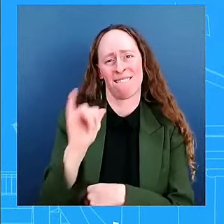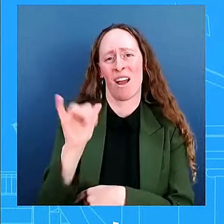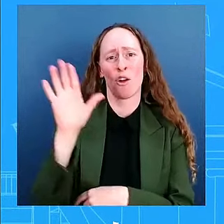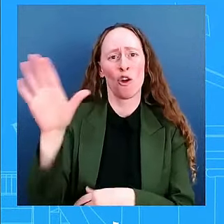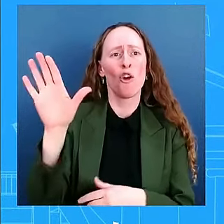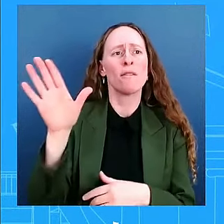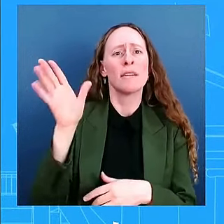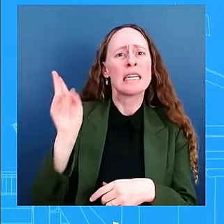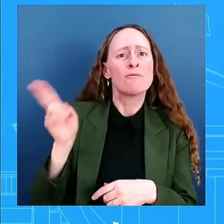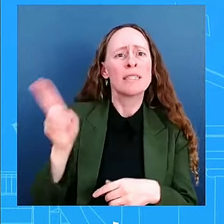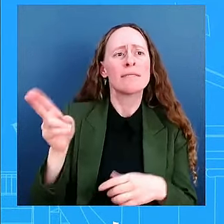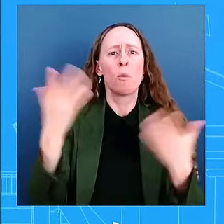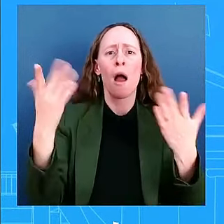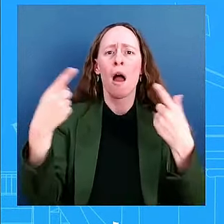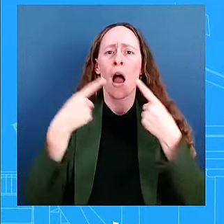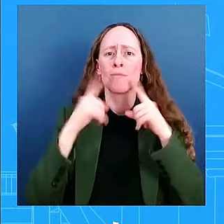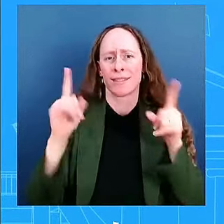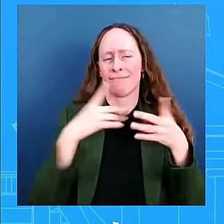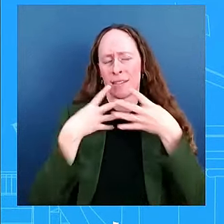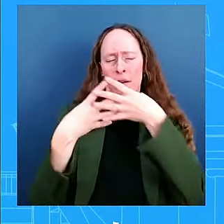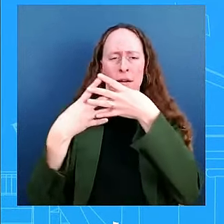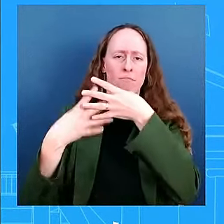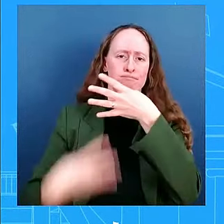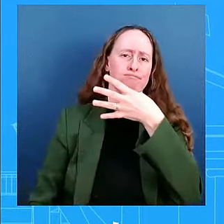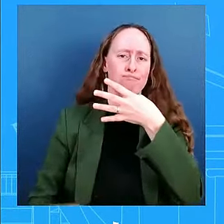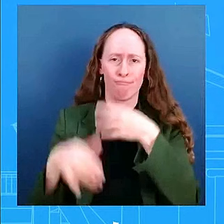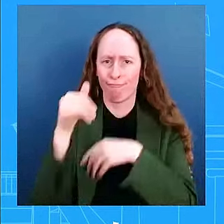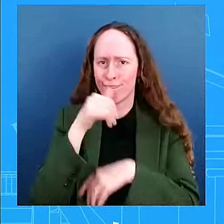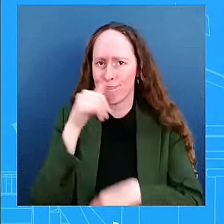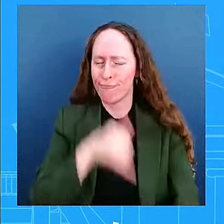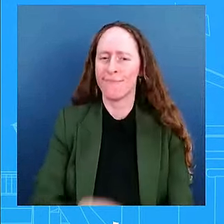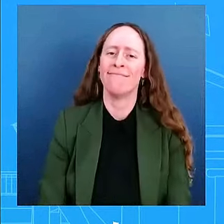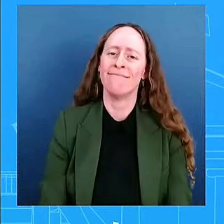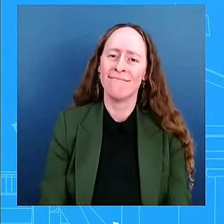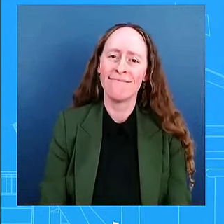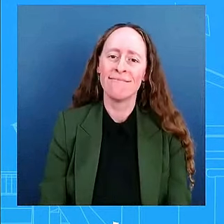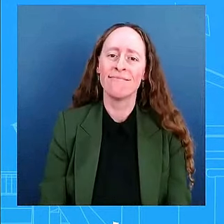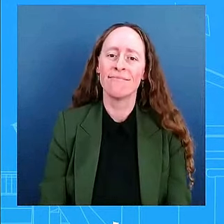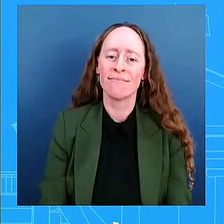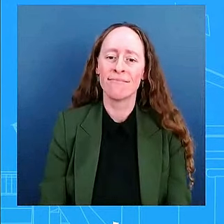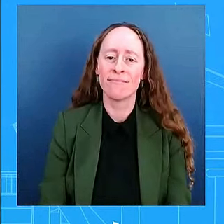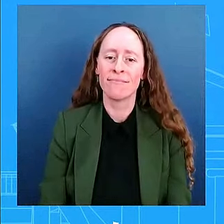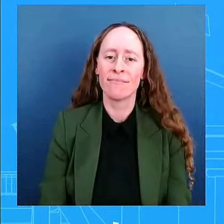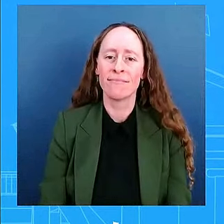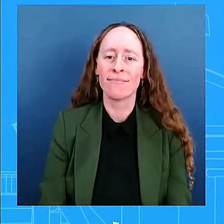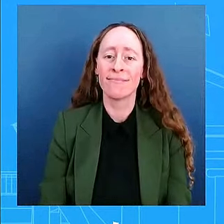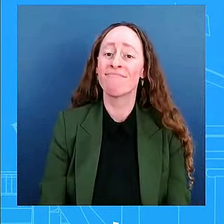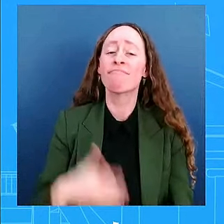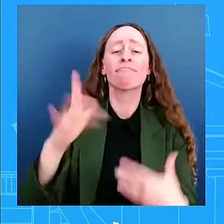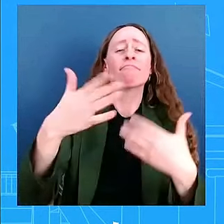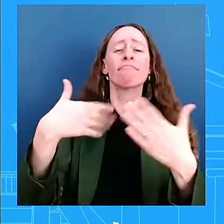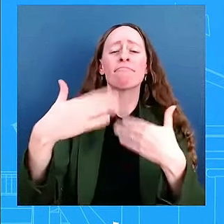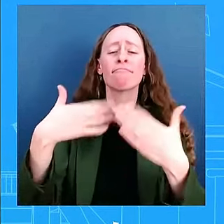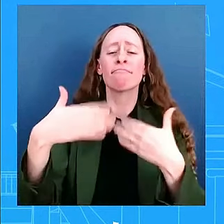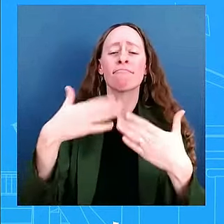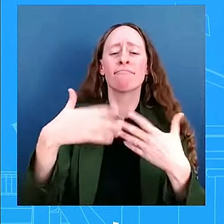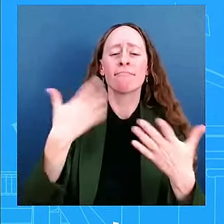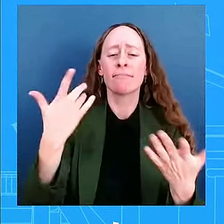done that, uh, uh, with, uh, everything, all the, the headwinds that come at her, she's been able to get that done.